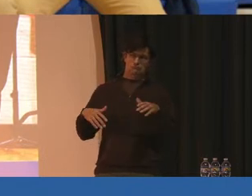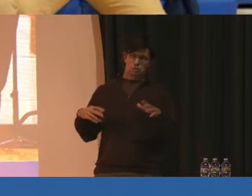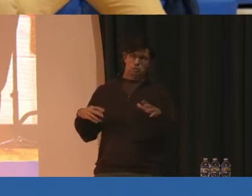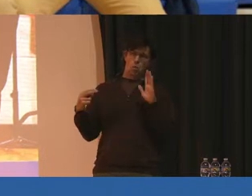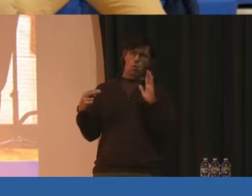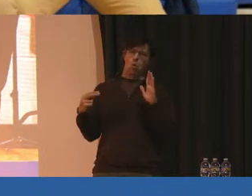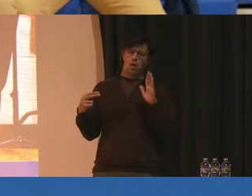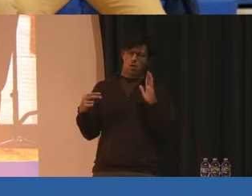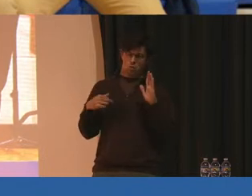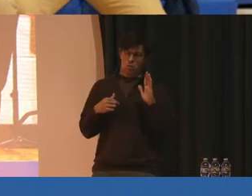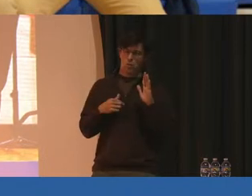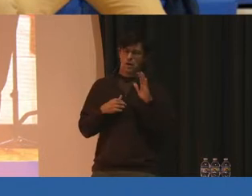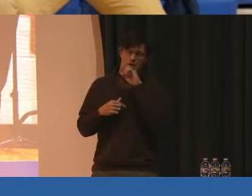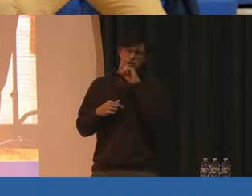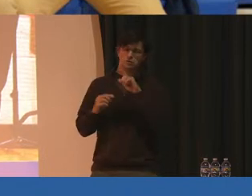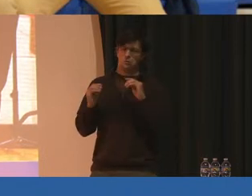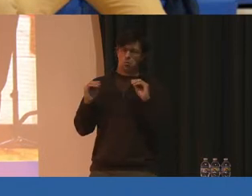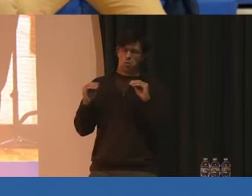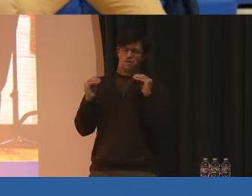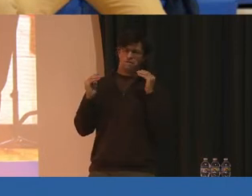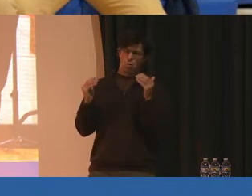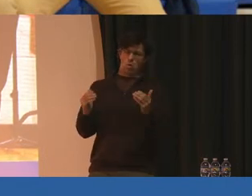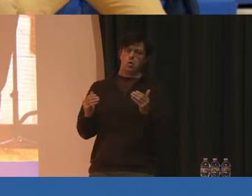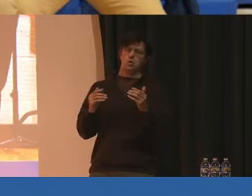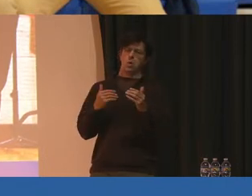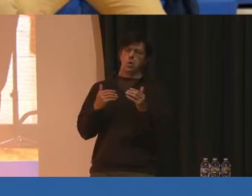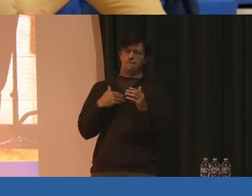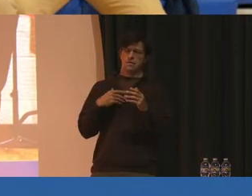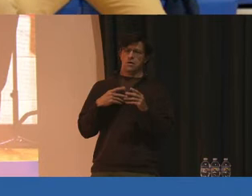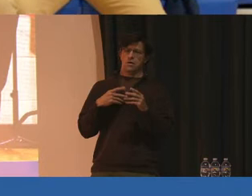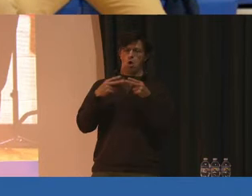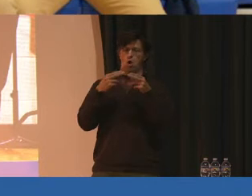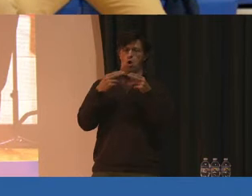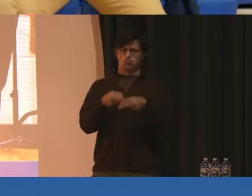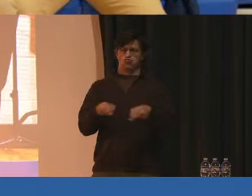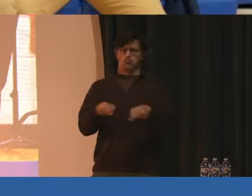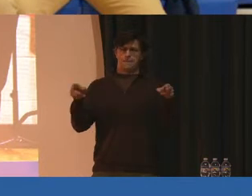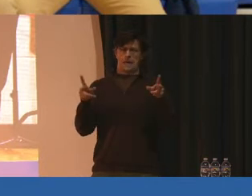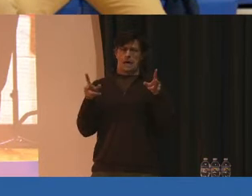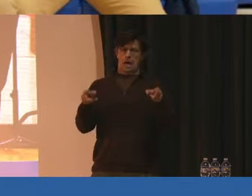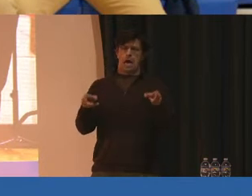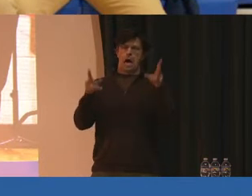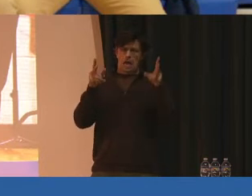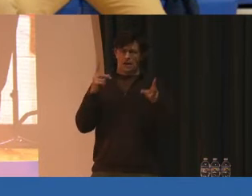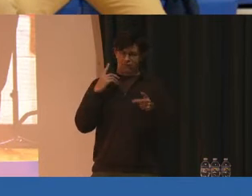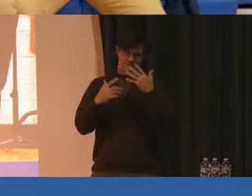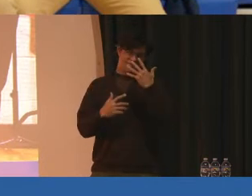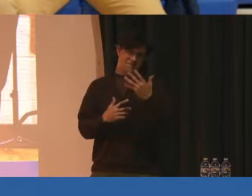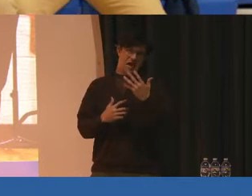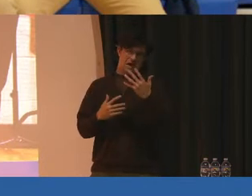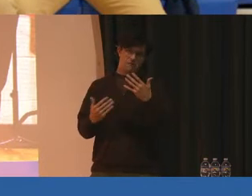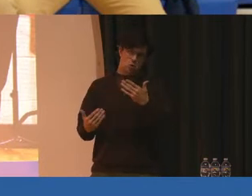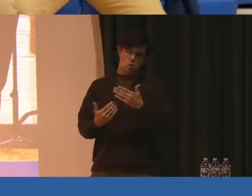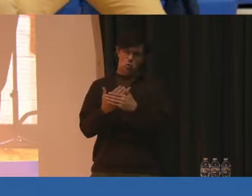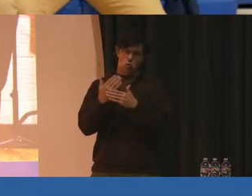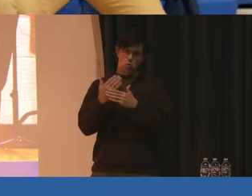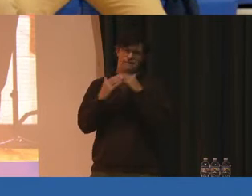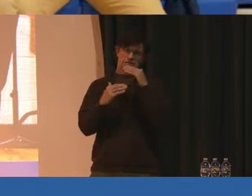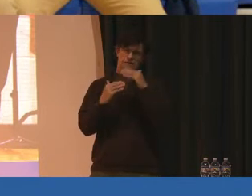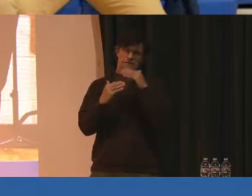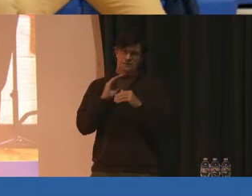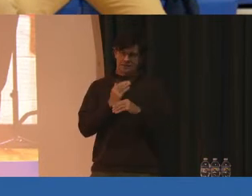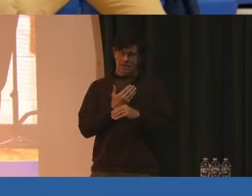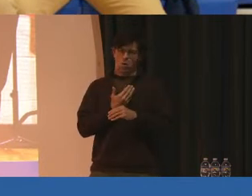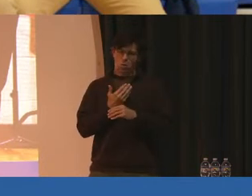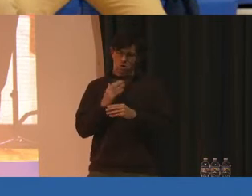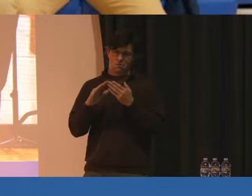look, we actually moved forward to have ribbon cuttings for five brand-new facilities in our community. And these are